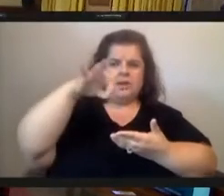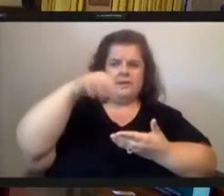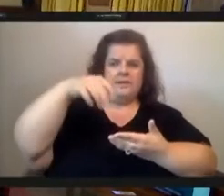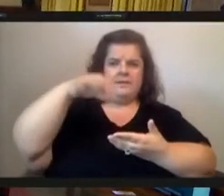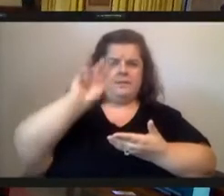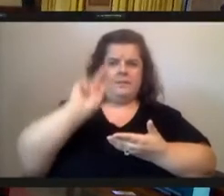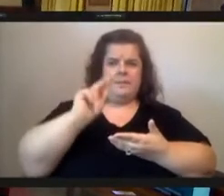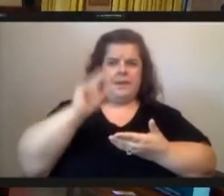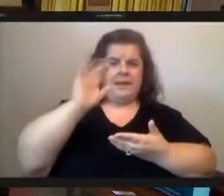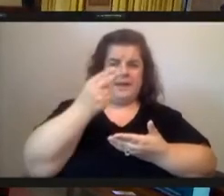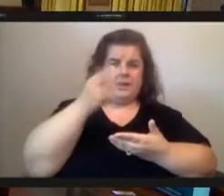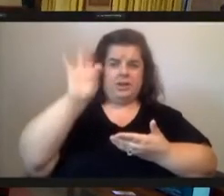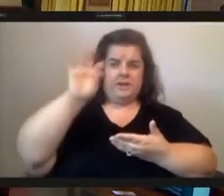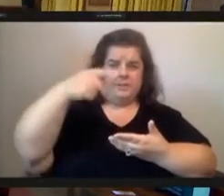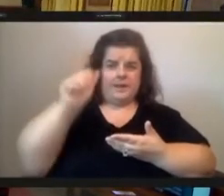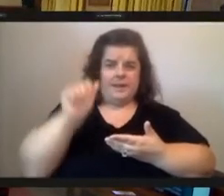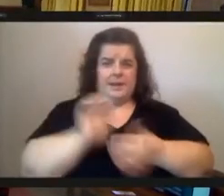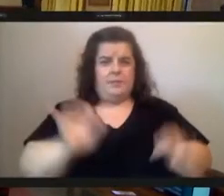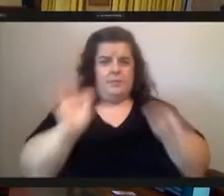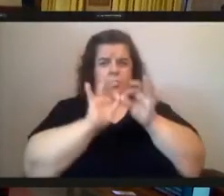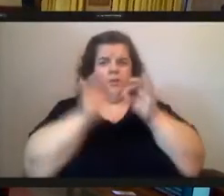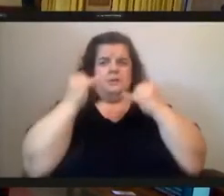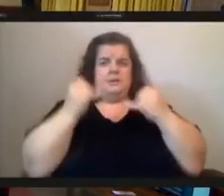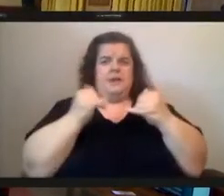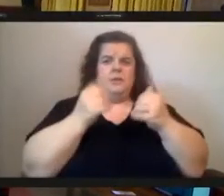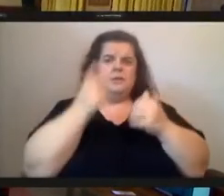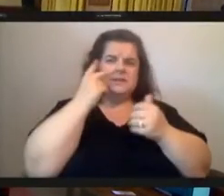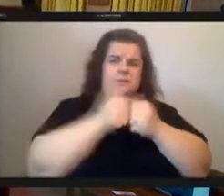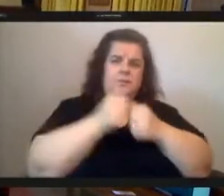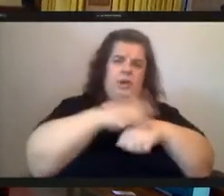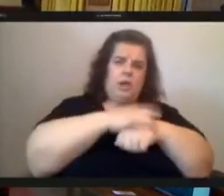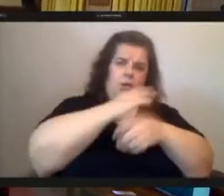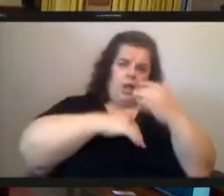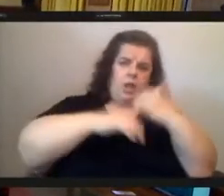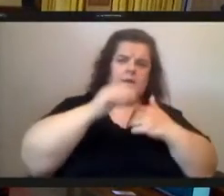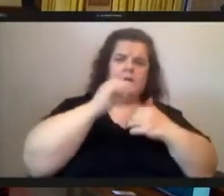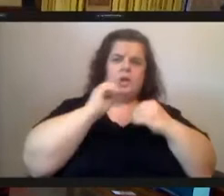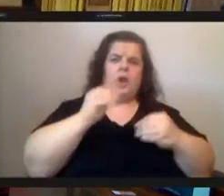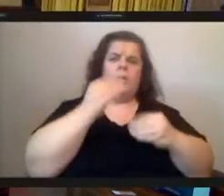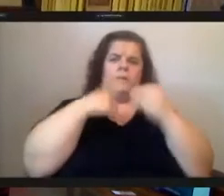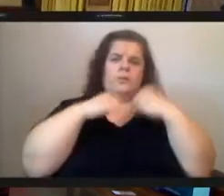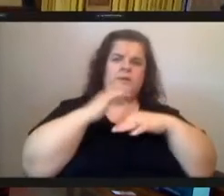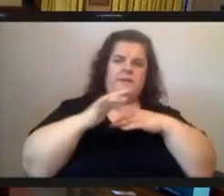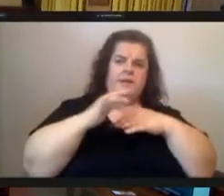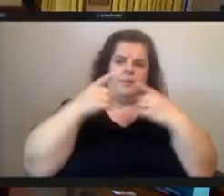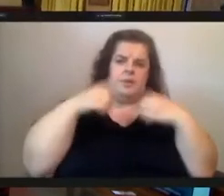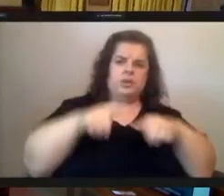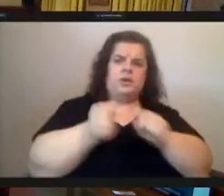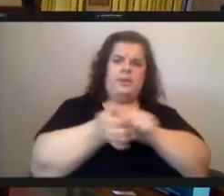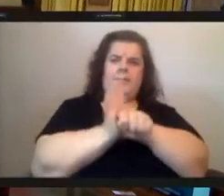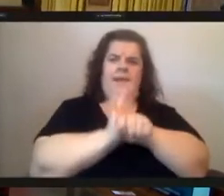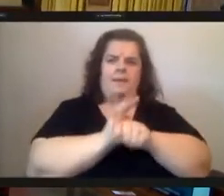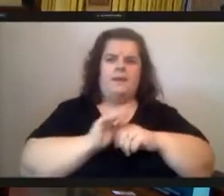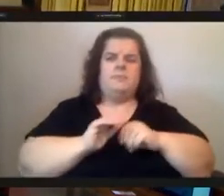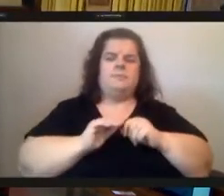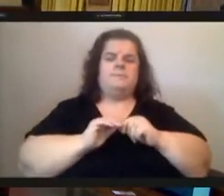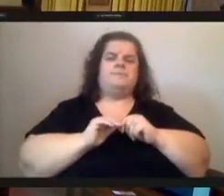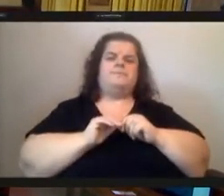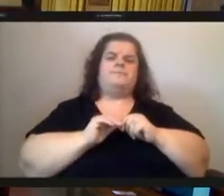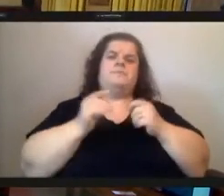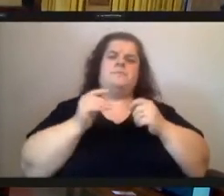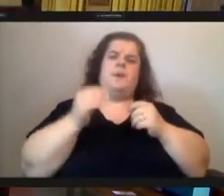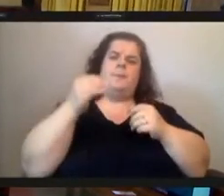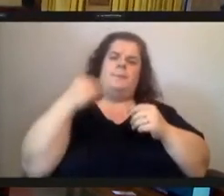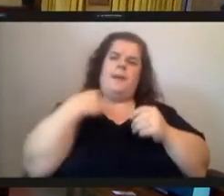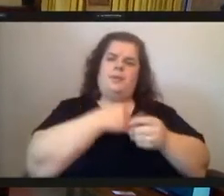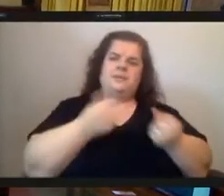relevant in our current times and what we have seen with globalization and lacking food availability during the pandemic as a member of several pittsburgh food